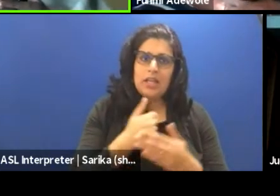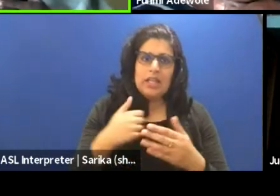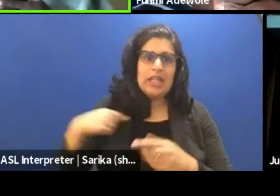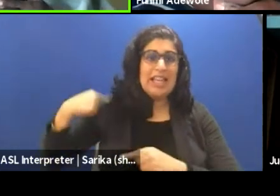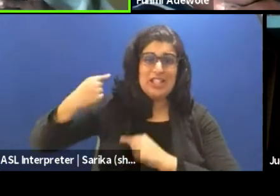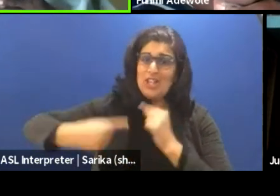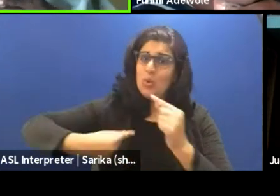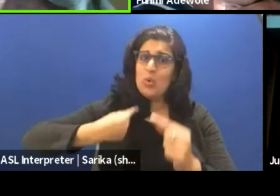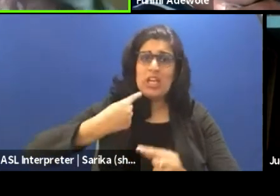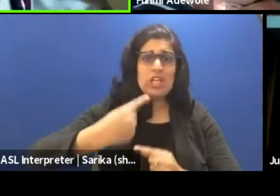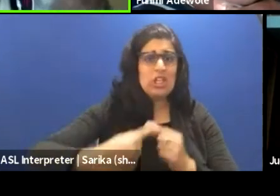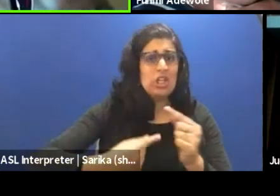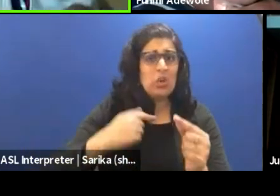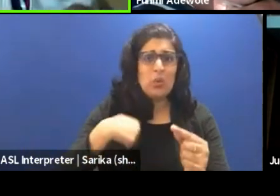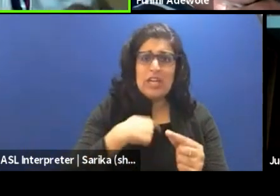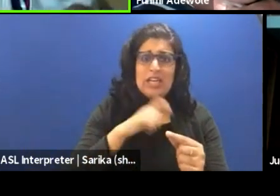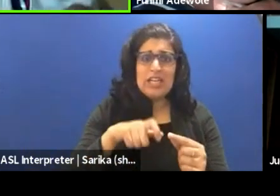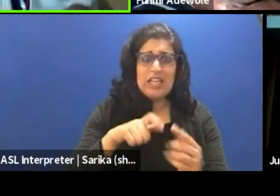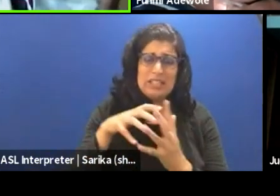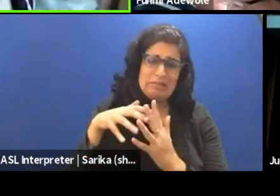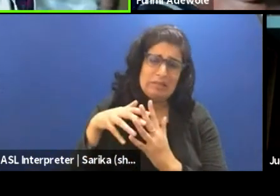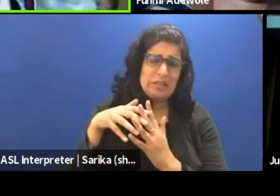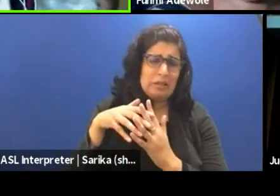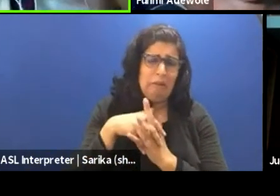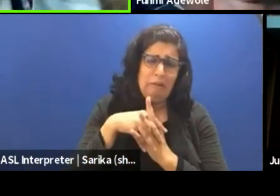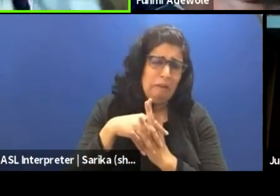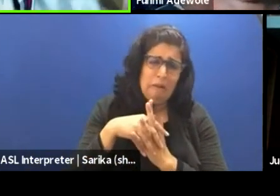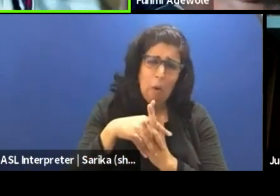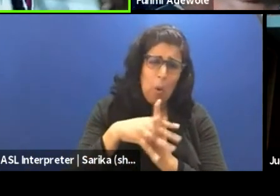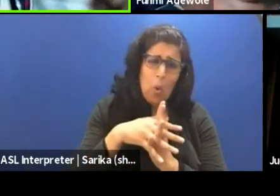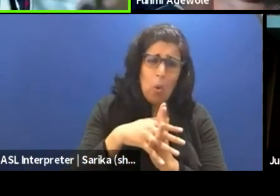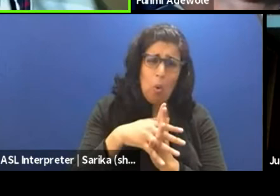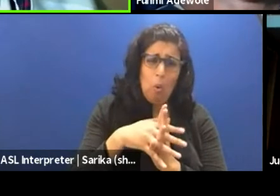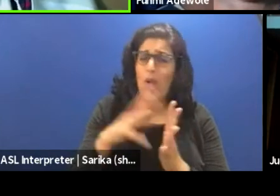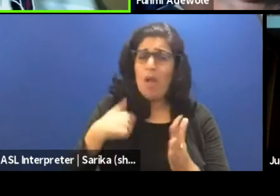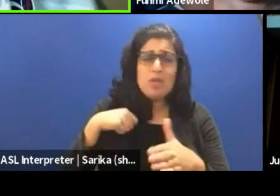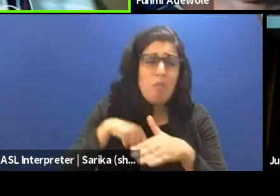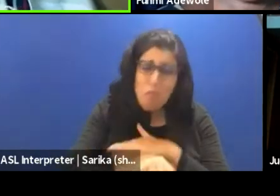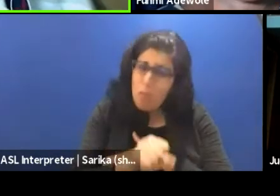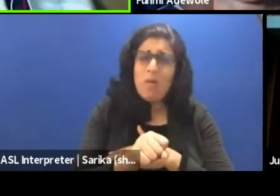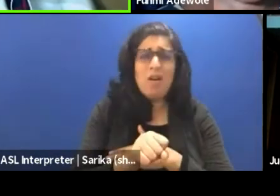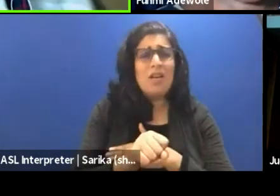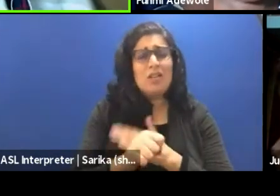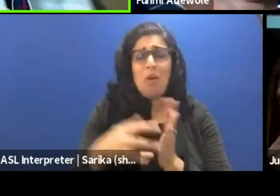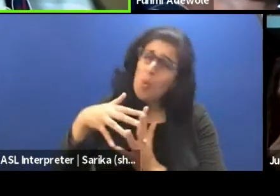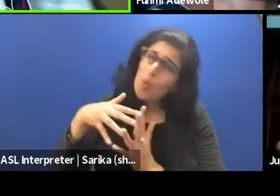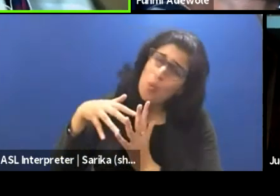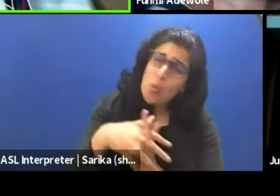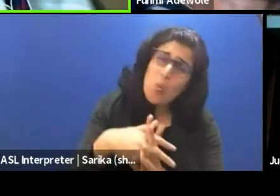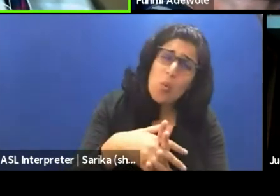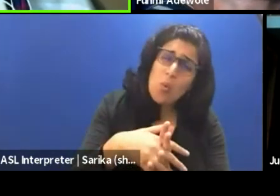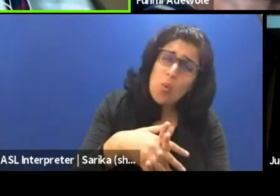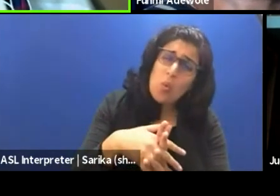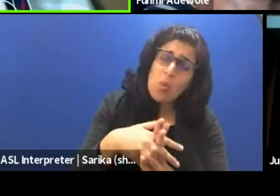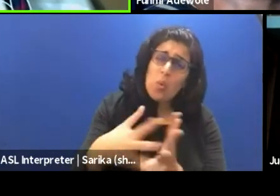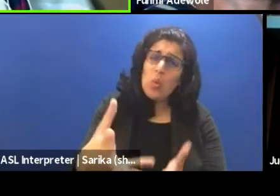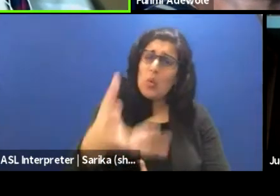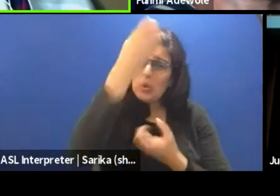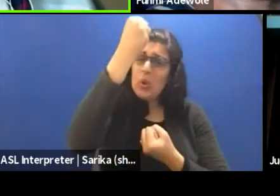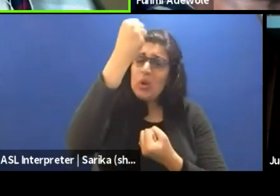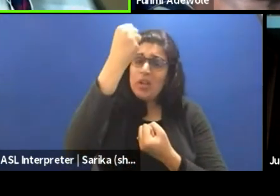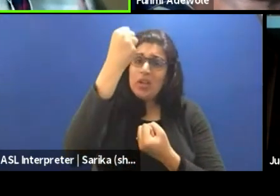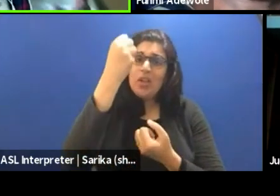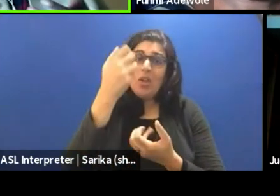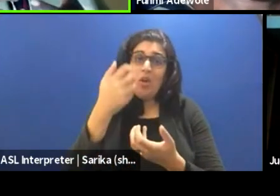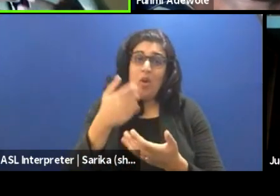generationally. We are ingrained in this. I was born into it. So before we take this out,